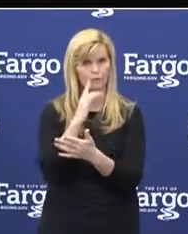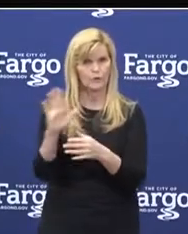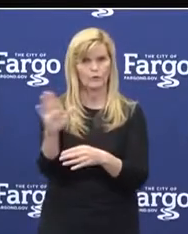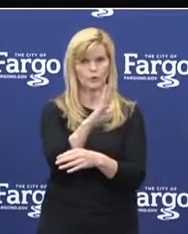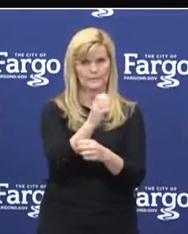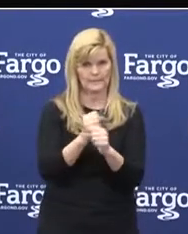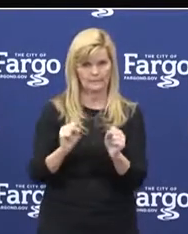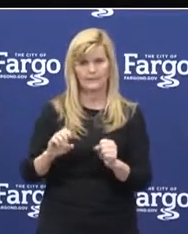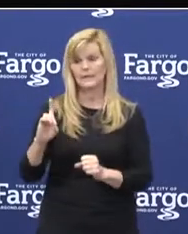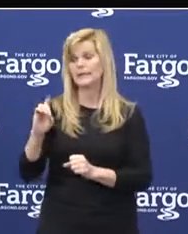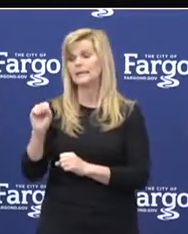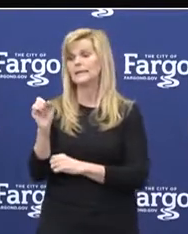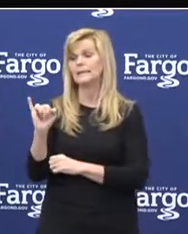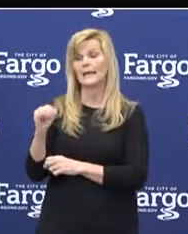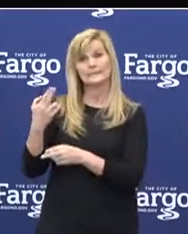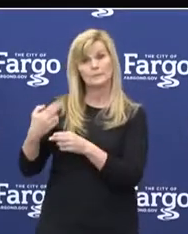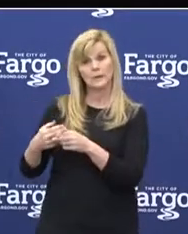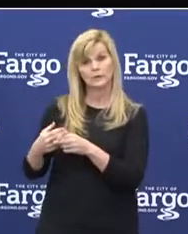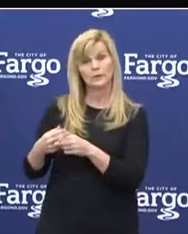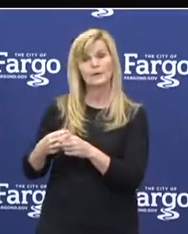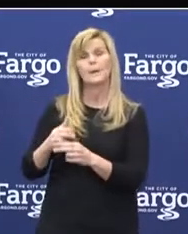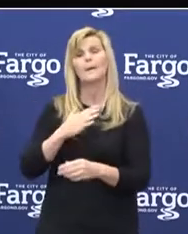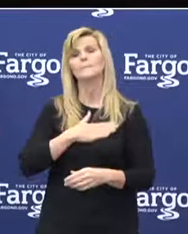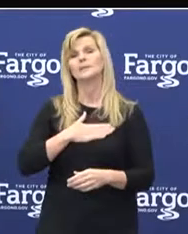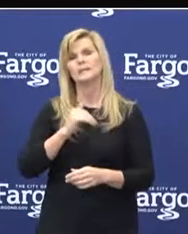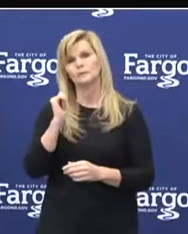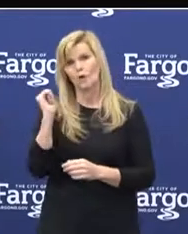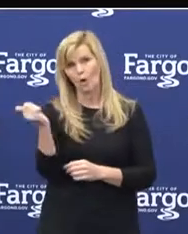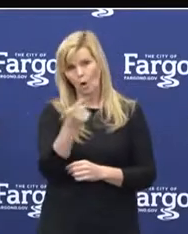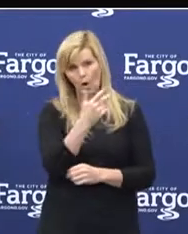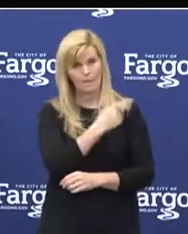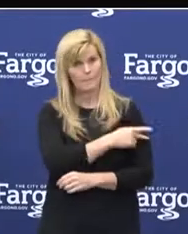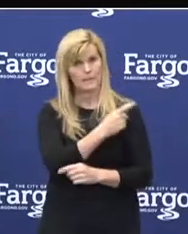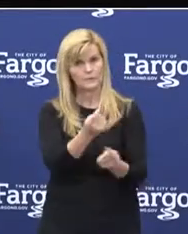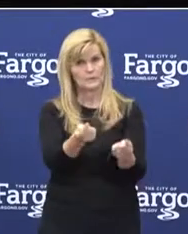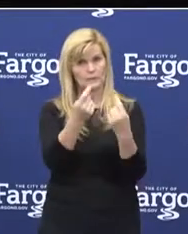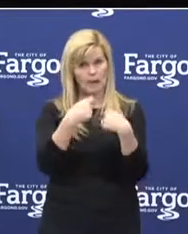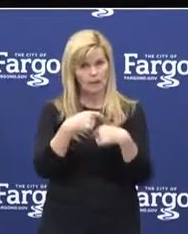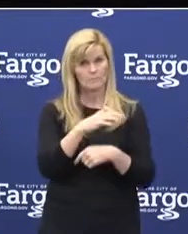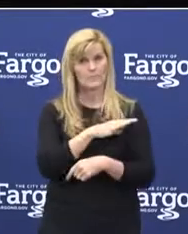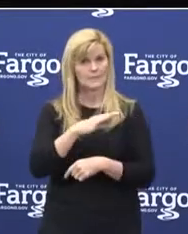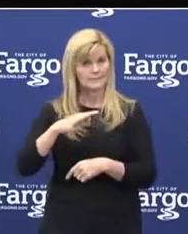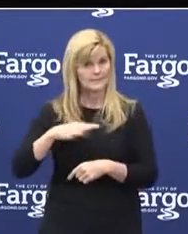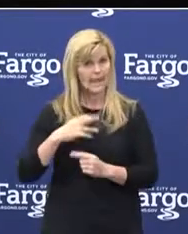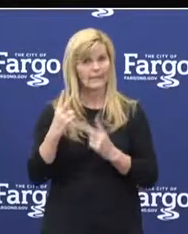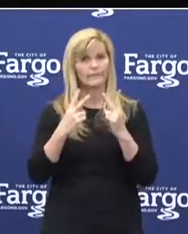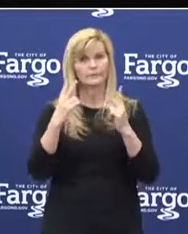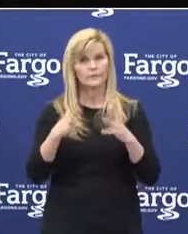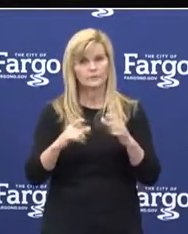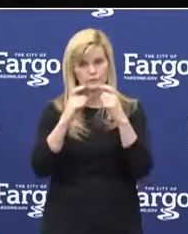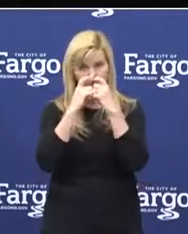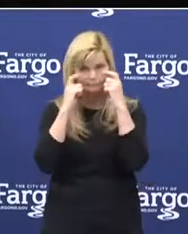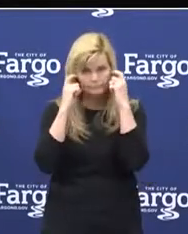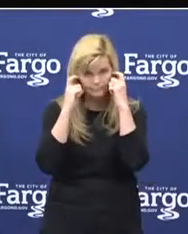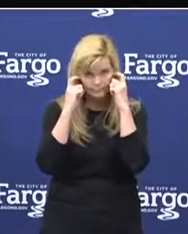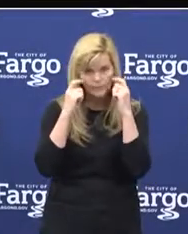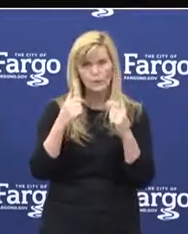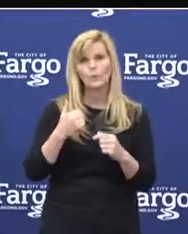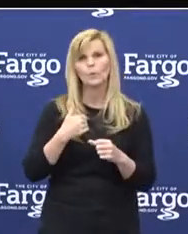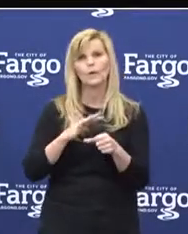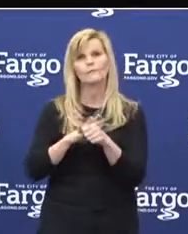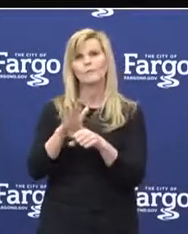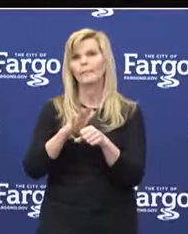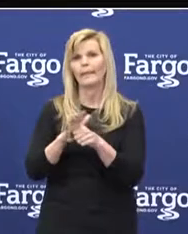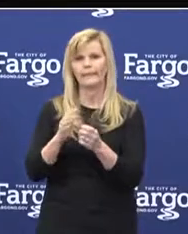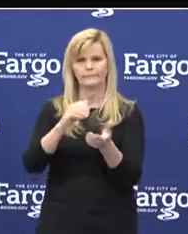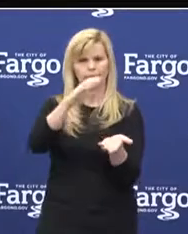Desi talked about the universal masking and we're asking that all of our patients, staff and visitors do that. We have hand sanitizers at every